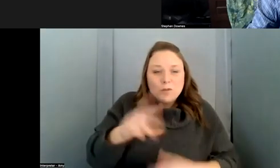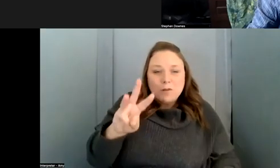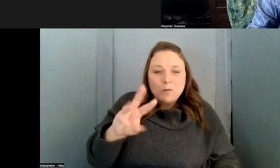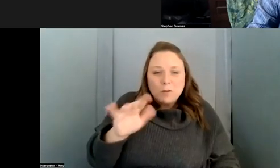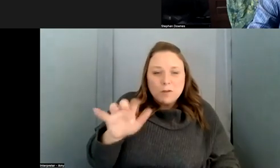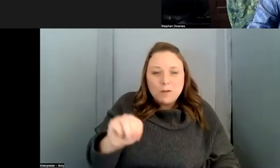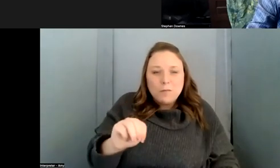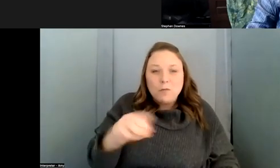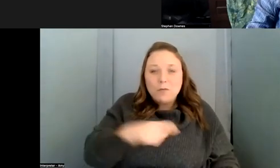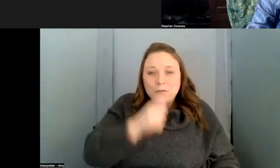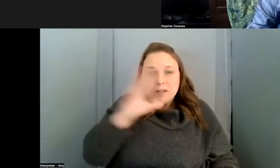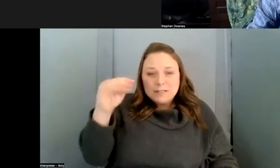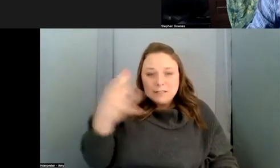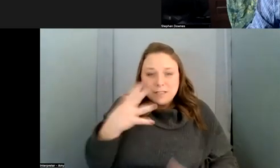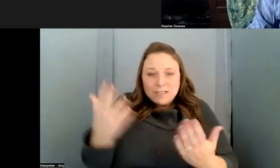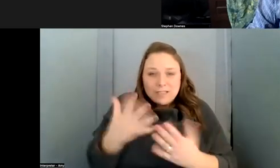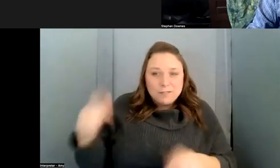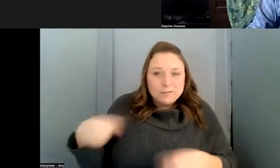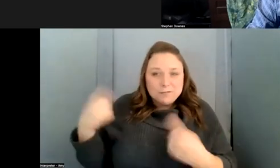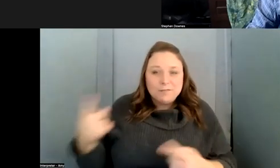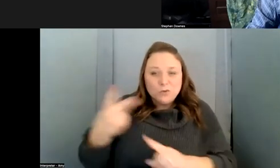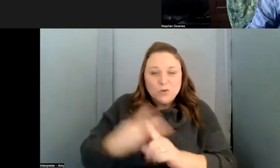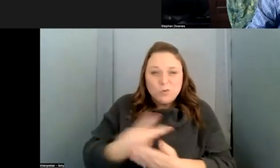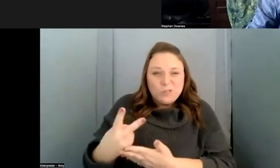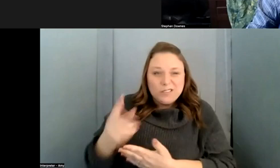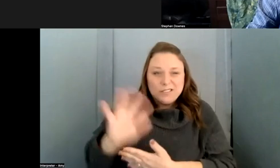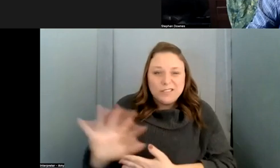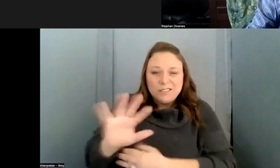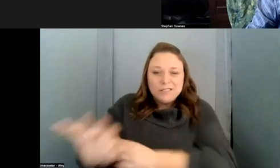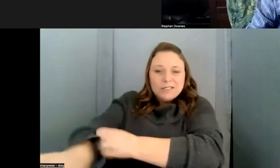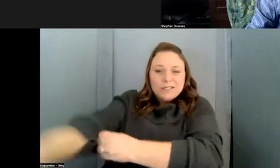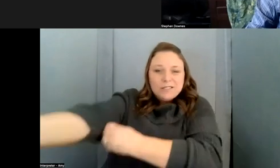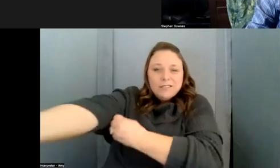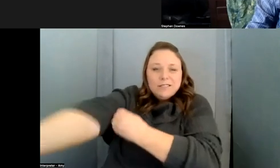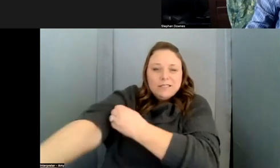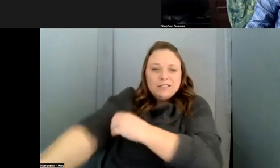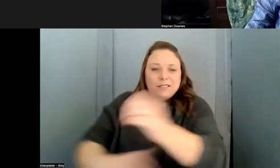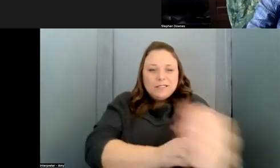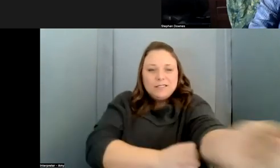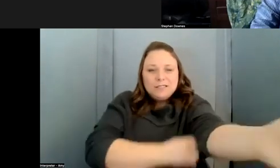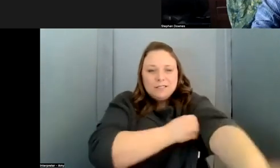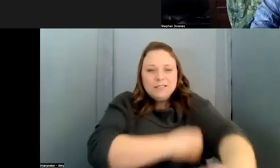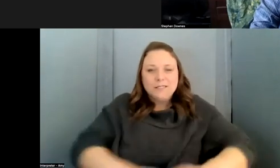sun over here steven and at least two weeks or something so you have my sympathy